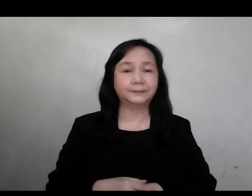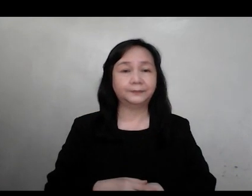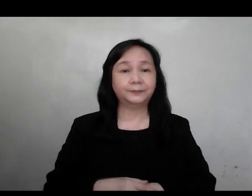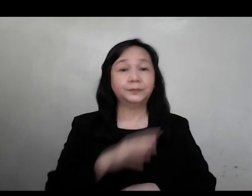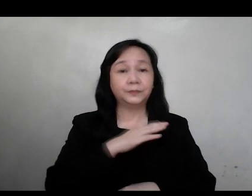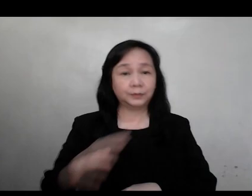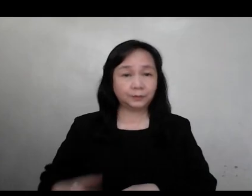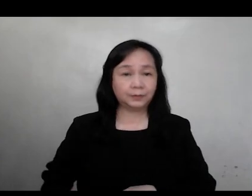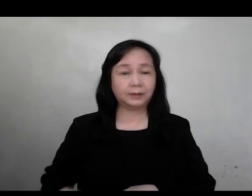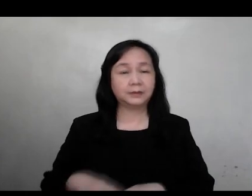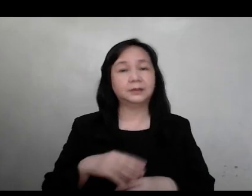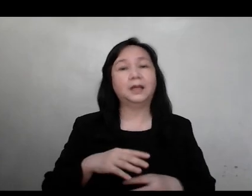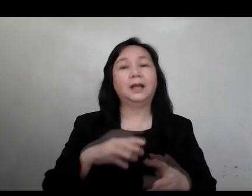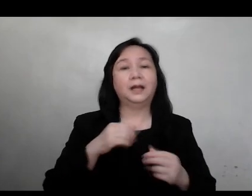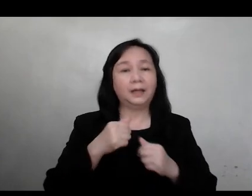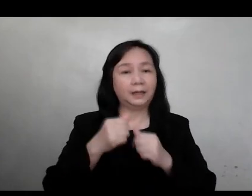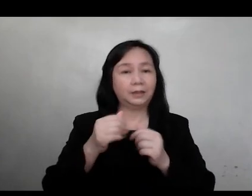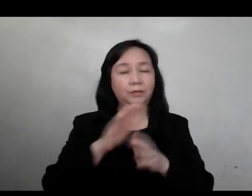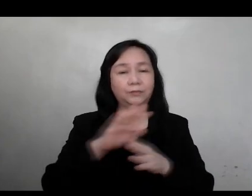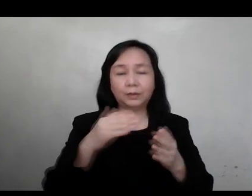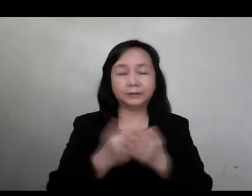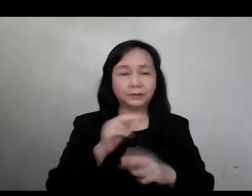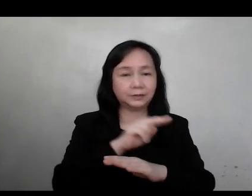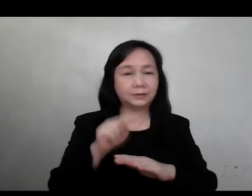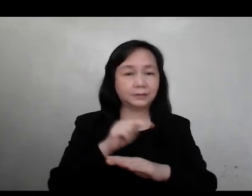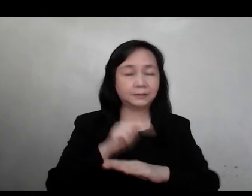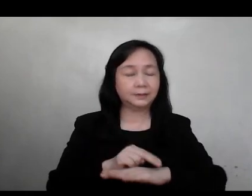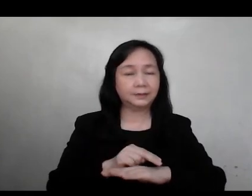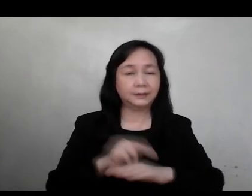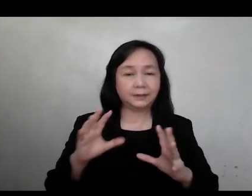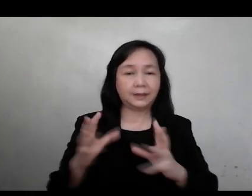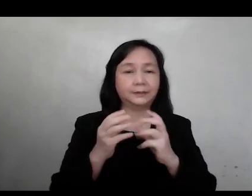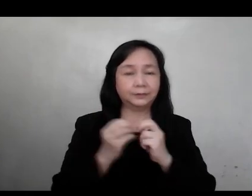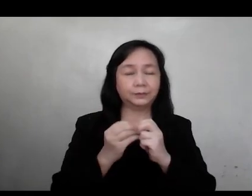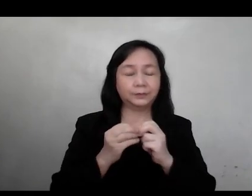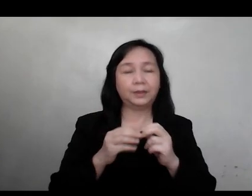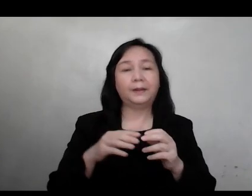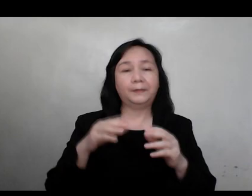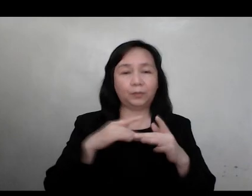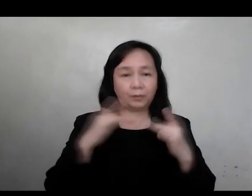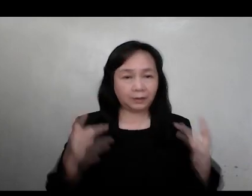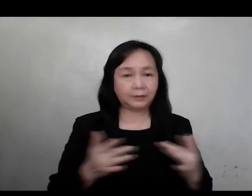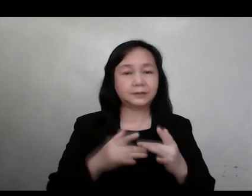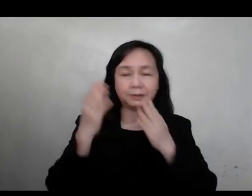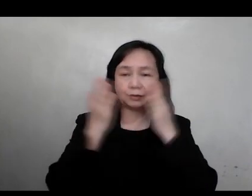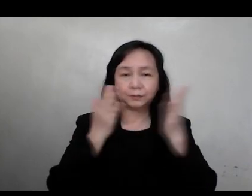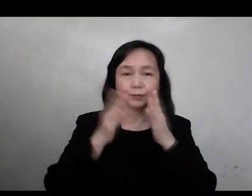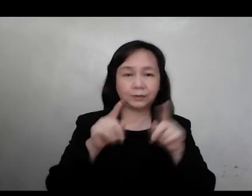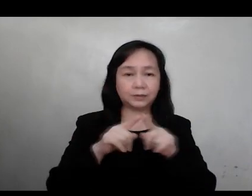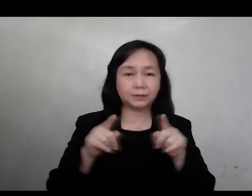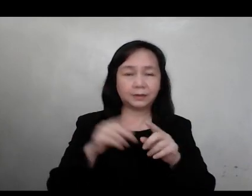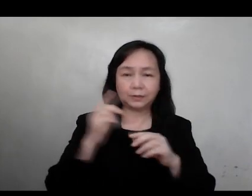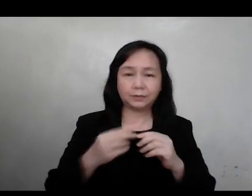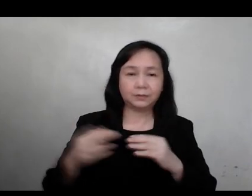Christ, Heir of all nations, gather humanity into your church, so that all hearts may love and serve you